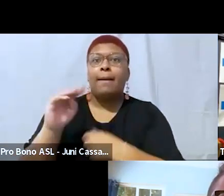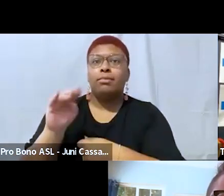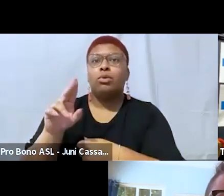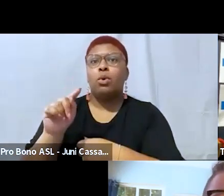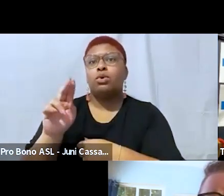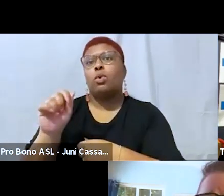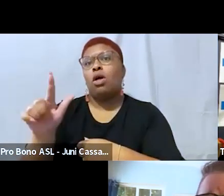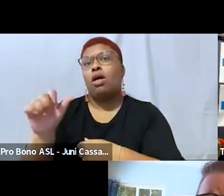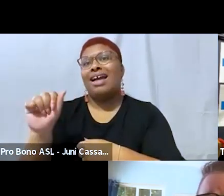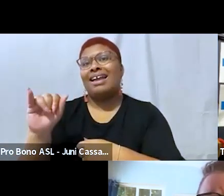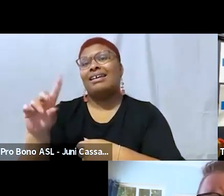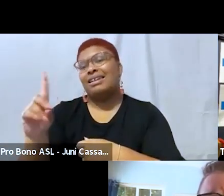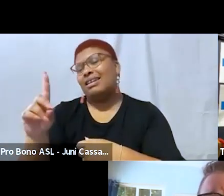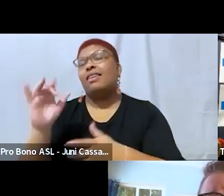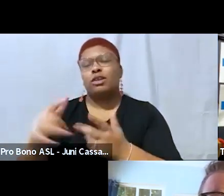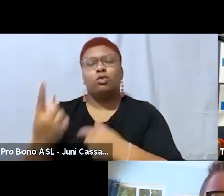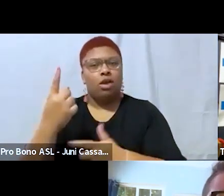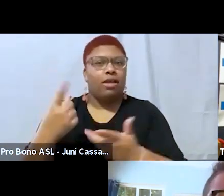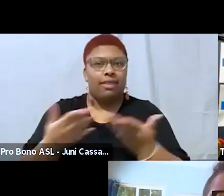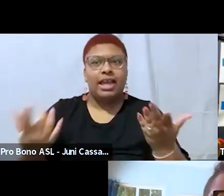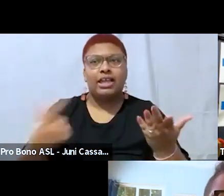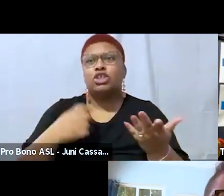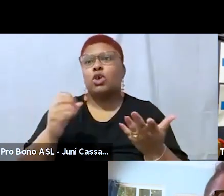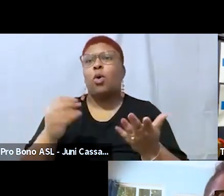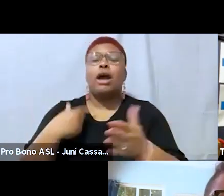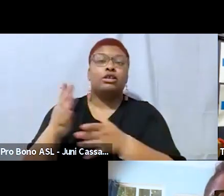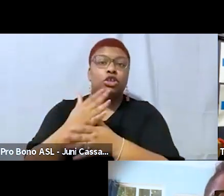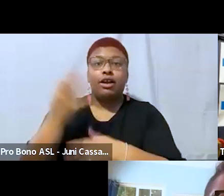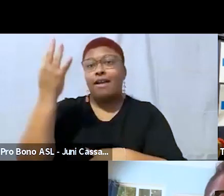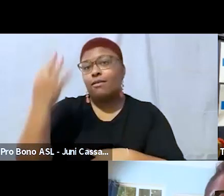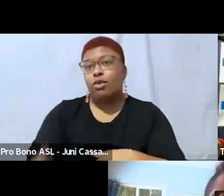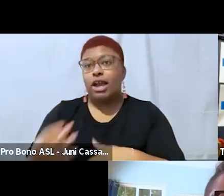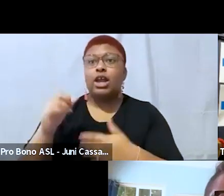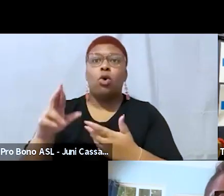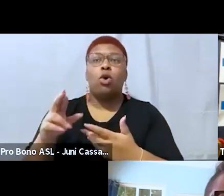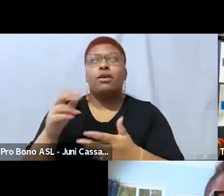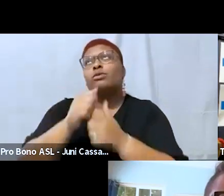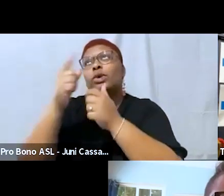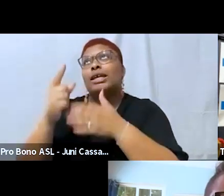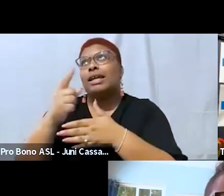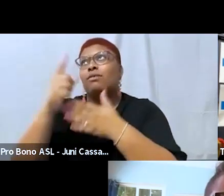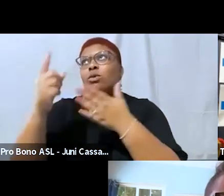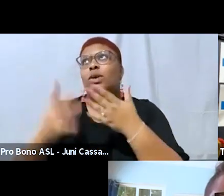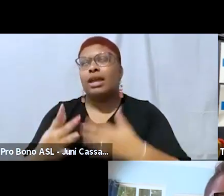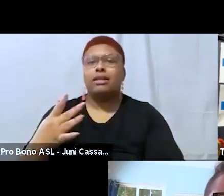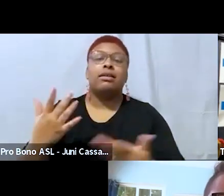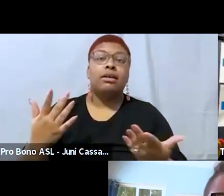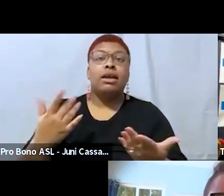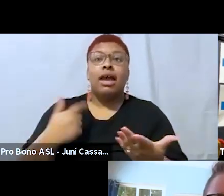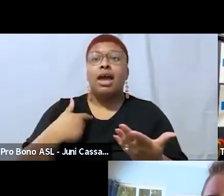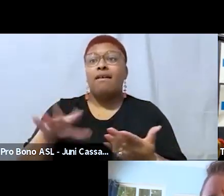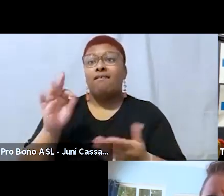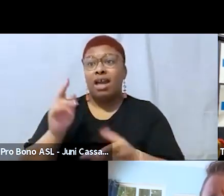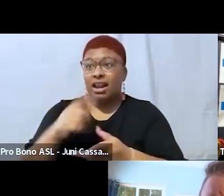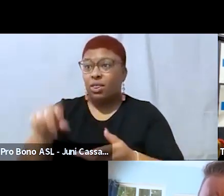trying to advocate for people that i have that i share with every friday or every you know every weekend and finding the people who